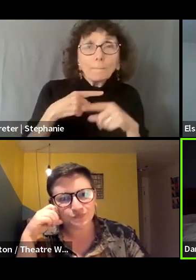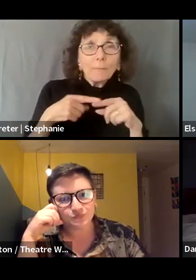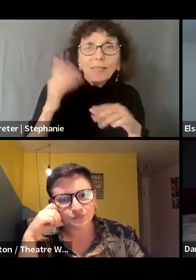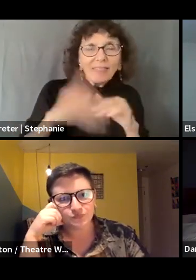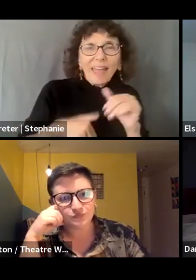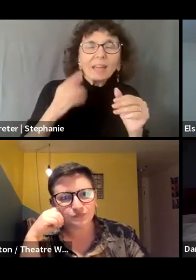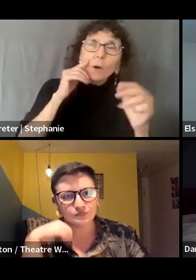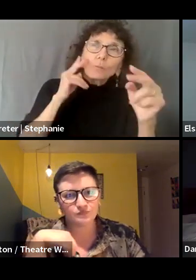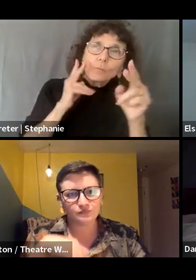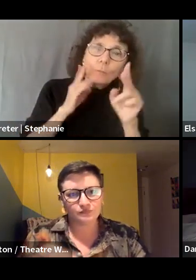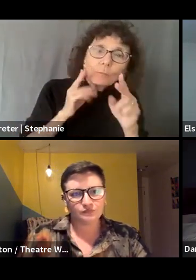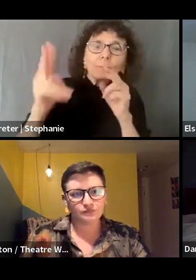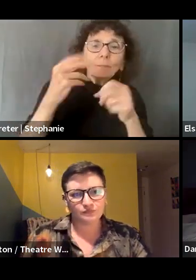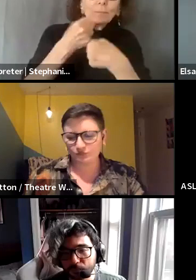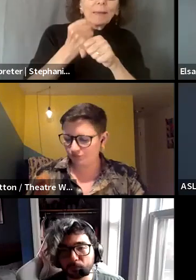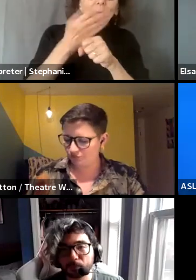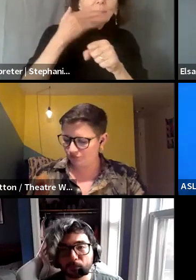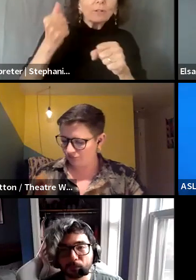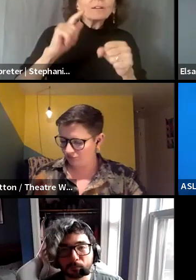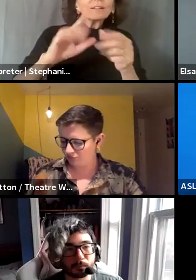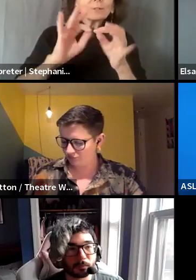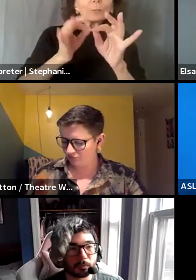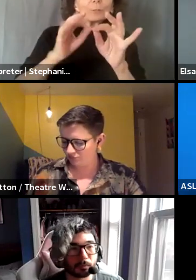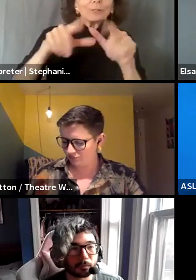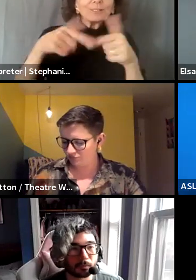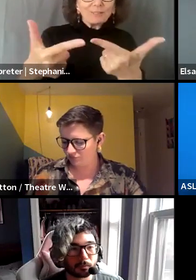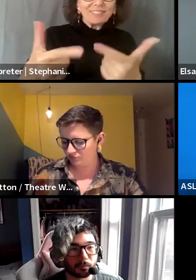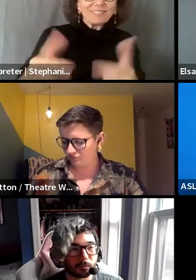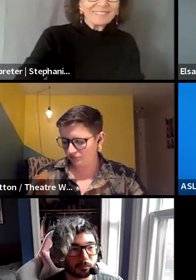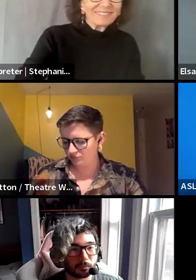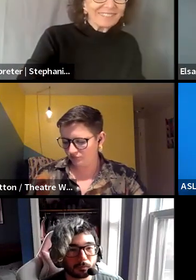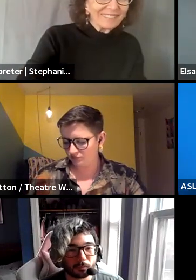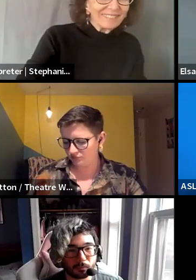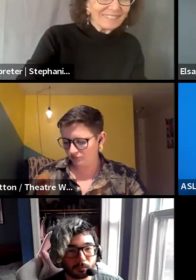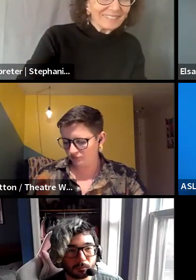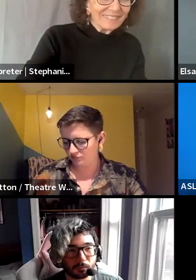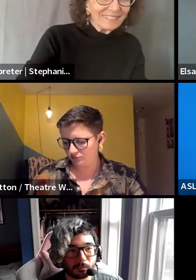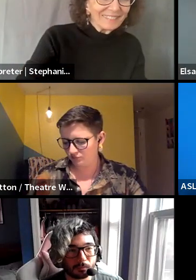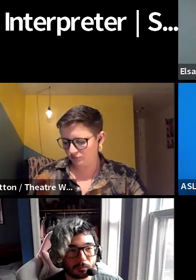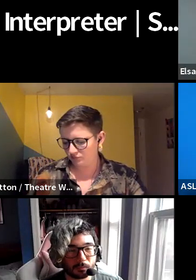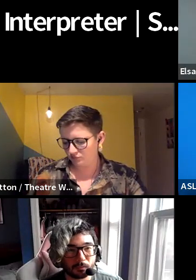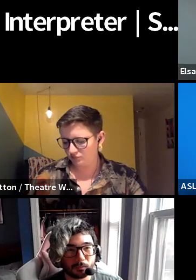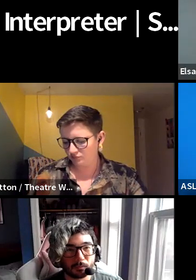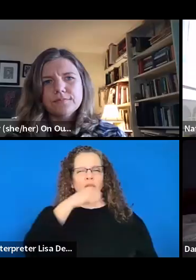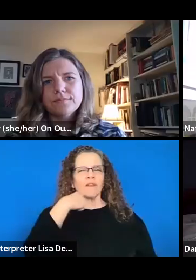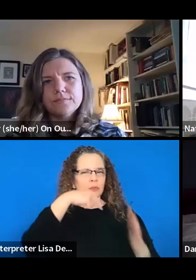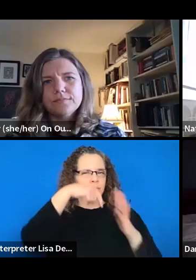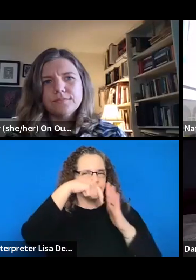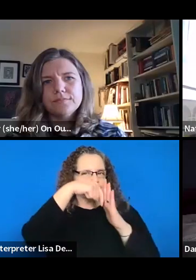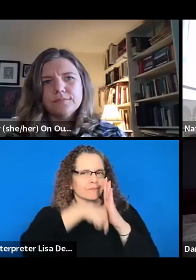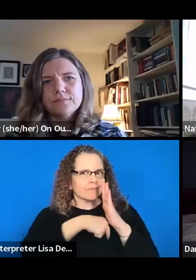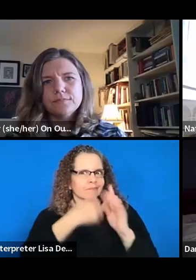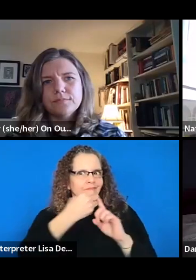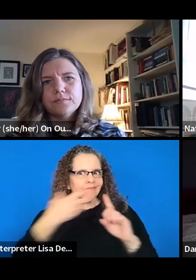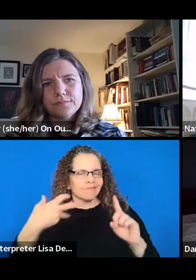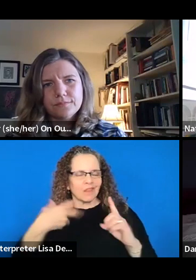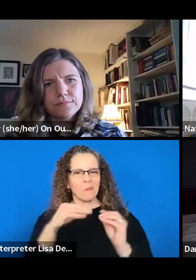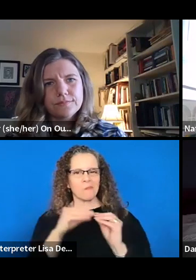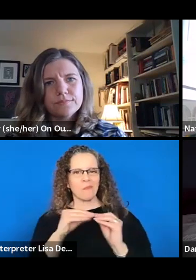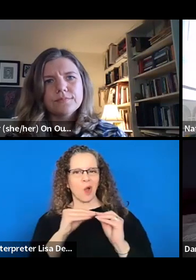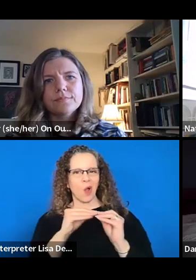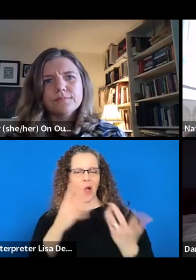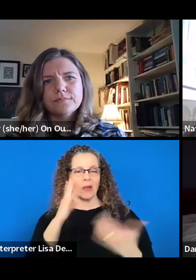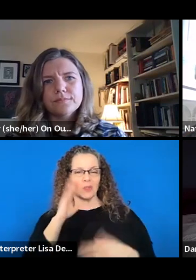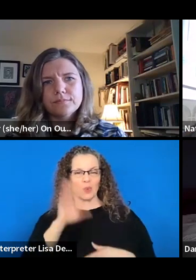I would love to just dig into that a little bit more because I know, you know, I facilitate conversations like this